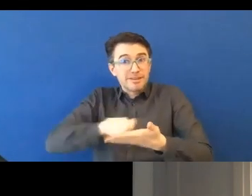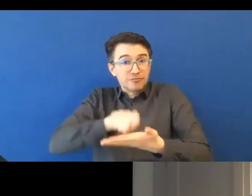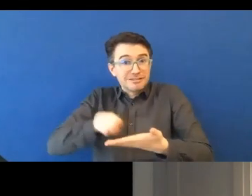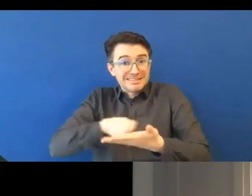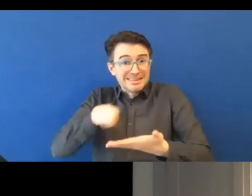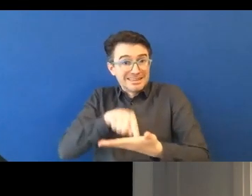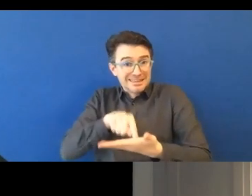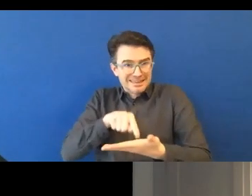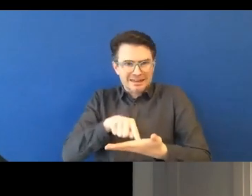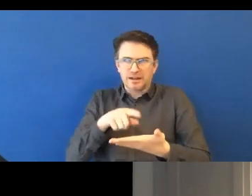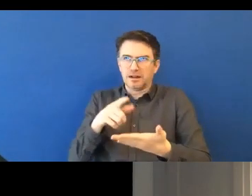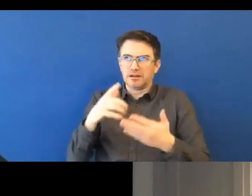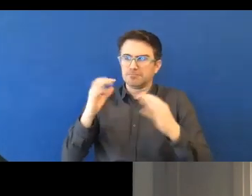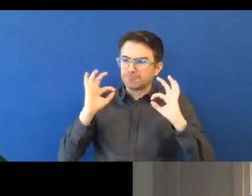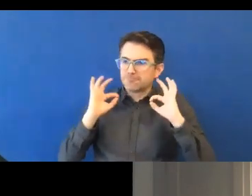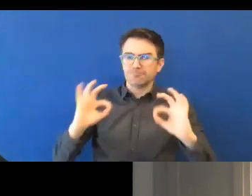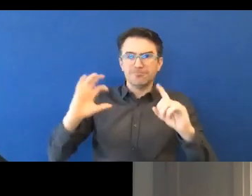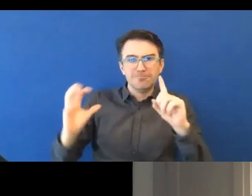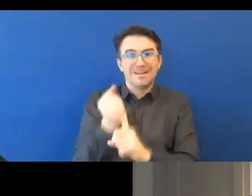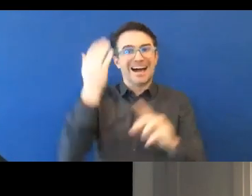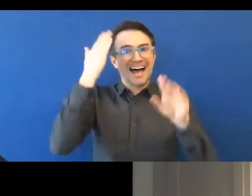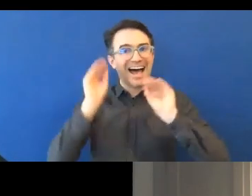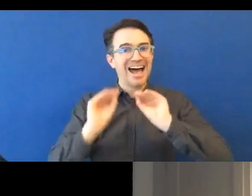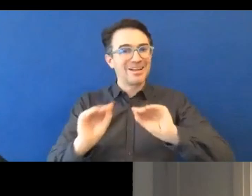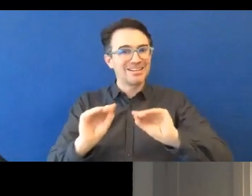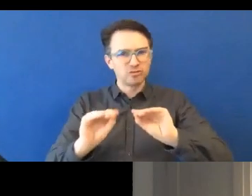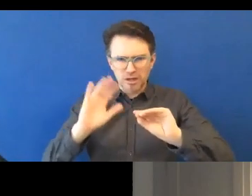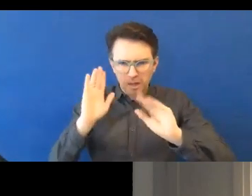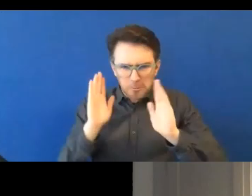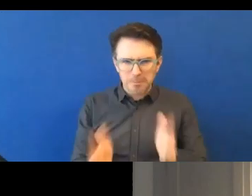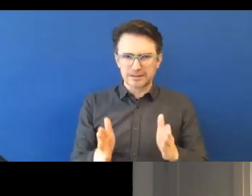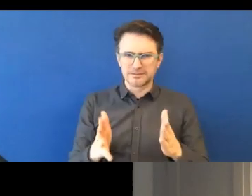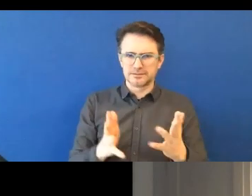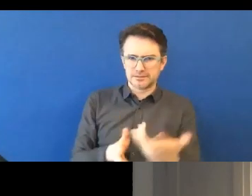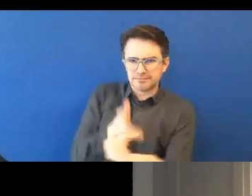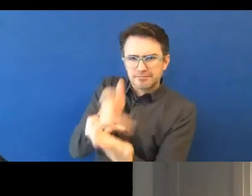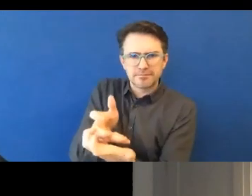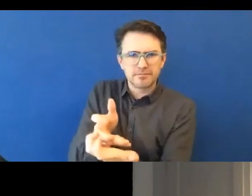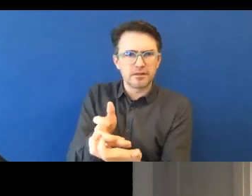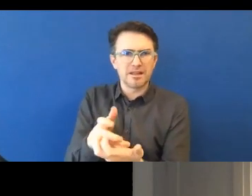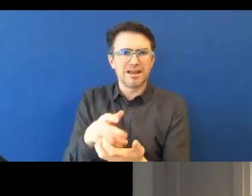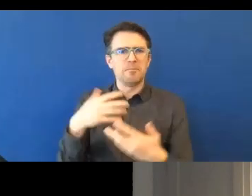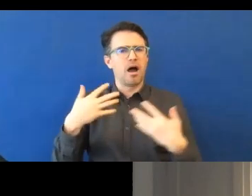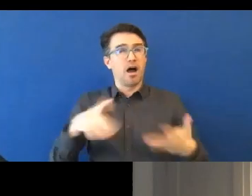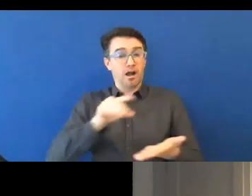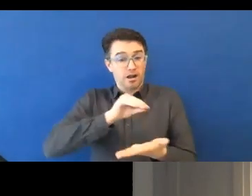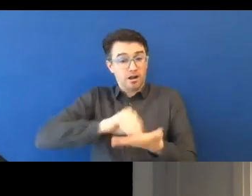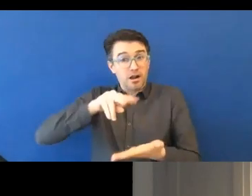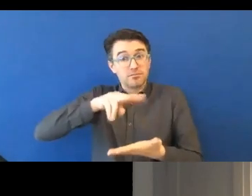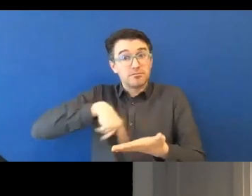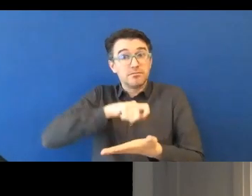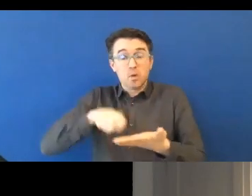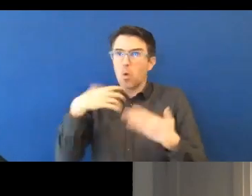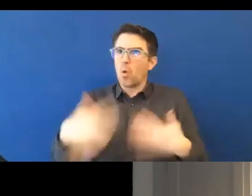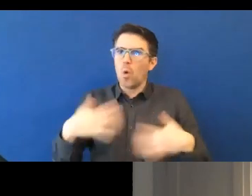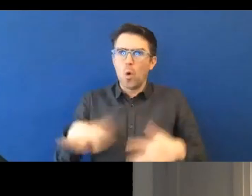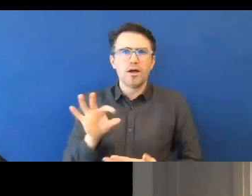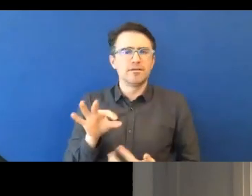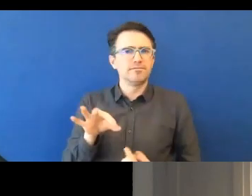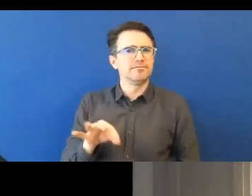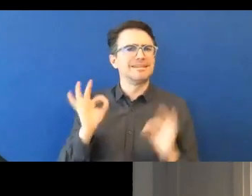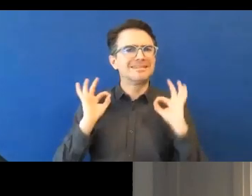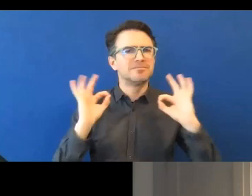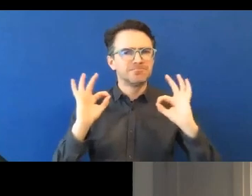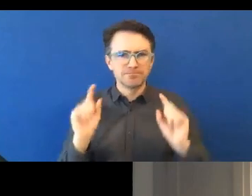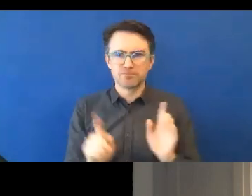explore higher level cognitive thought. So that's very much the idea and that's the prevalence